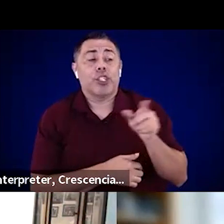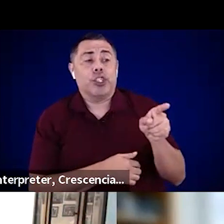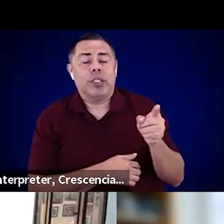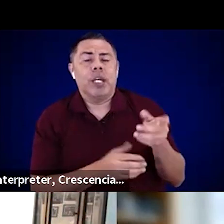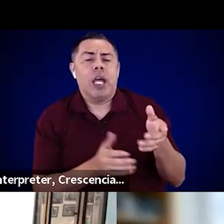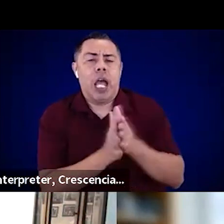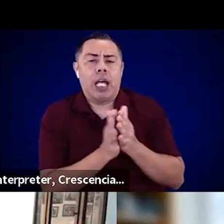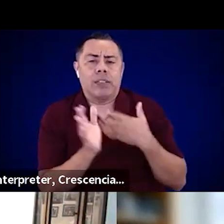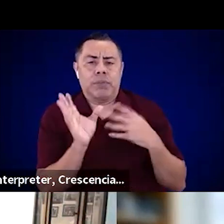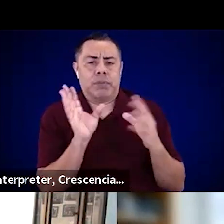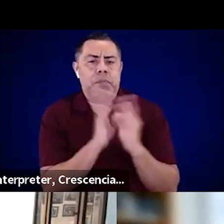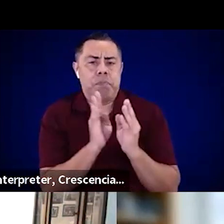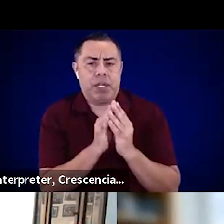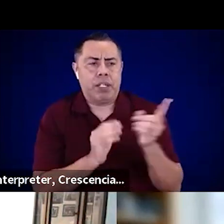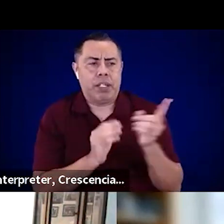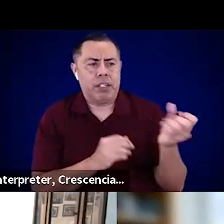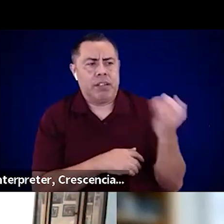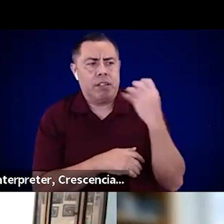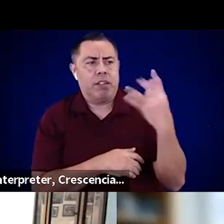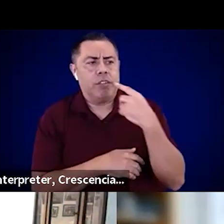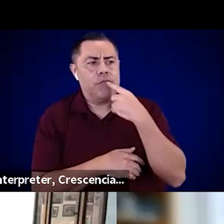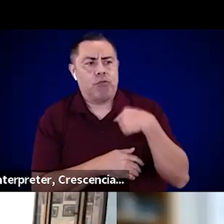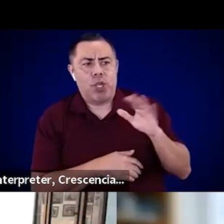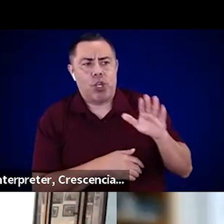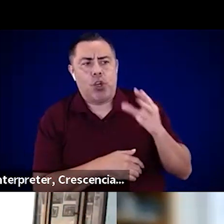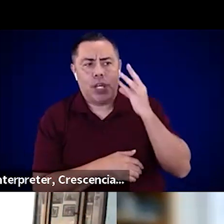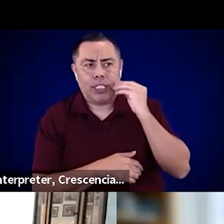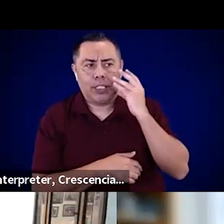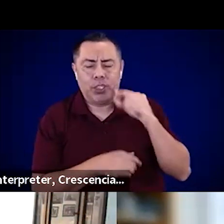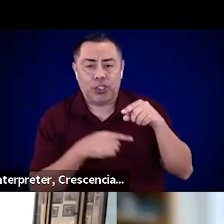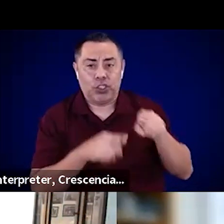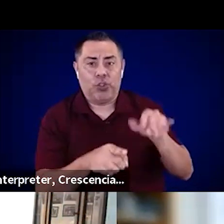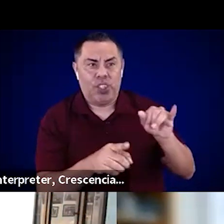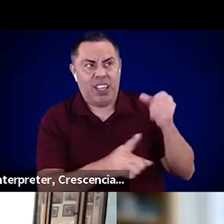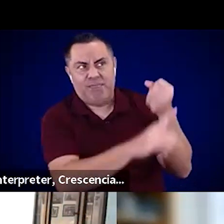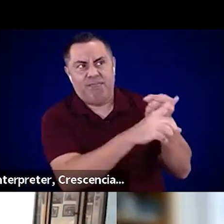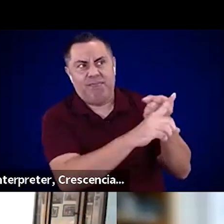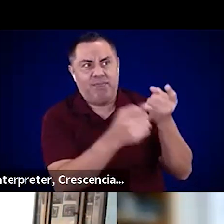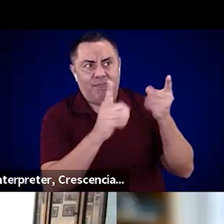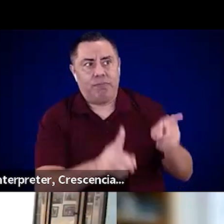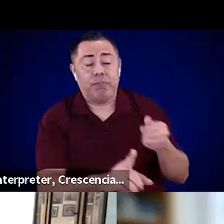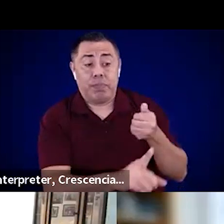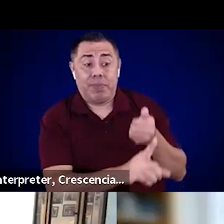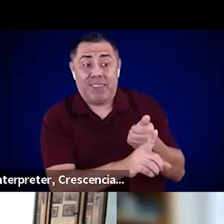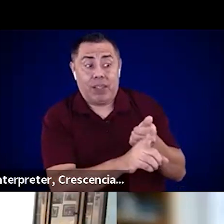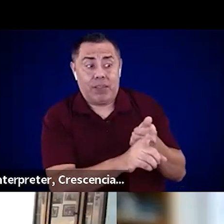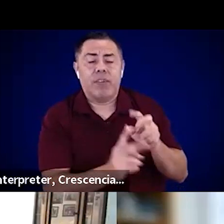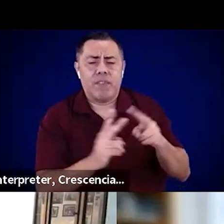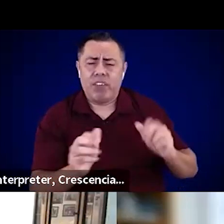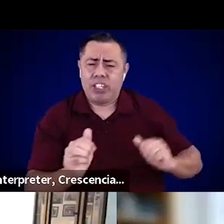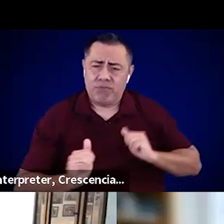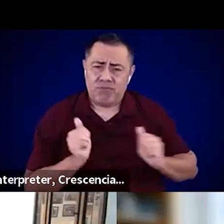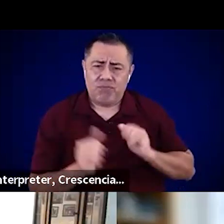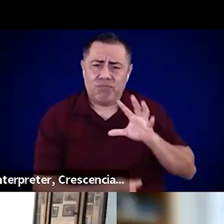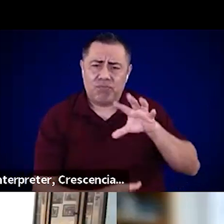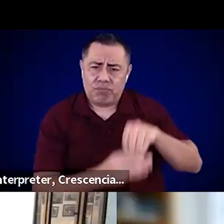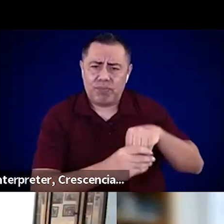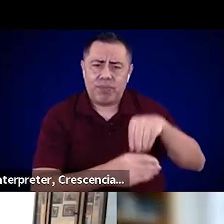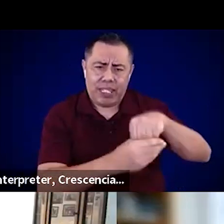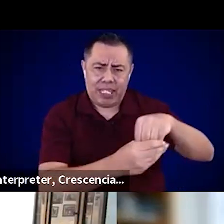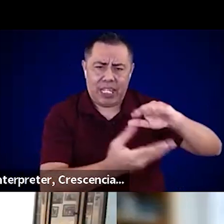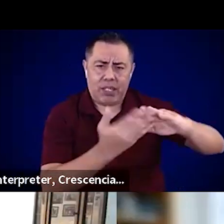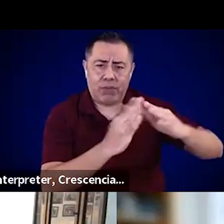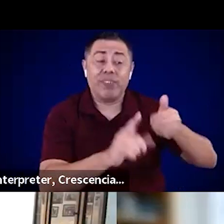during that event. She's a very active community member, you know, but she's also a wheelchair user and